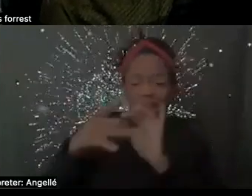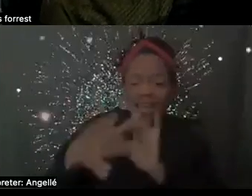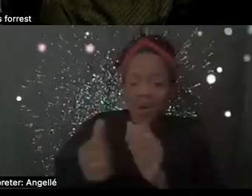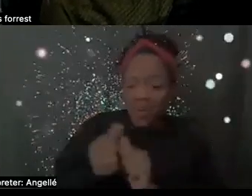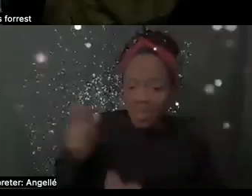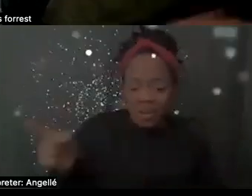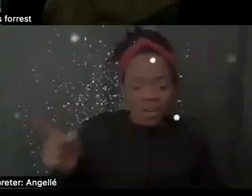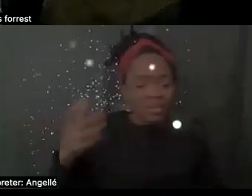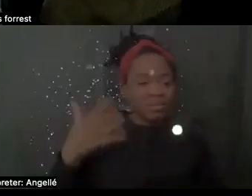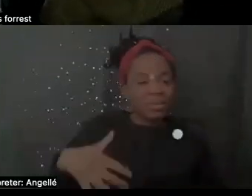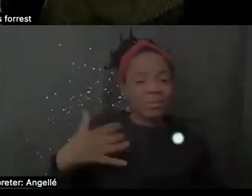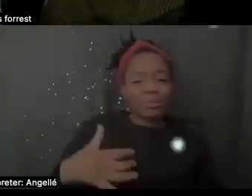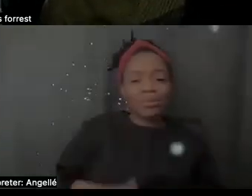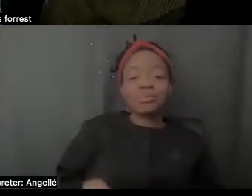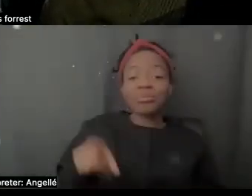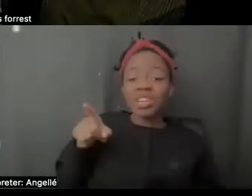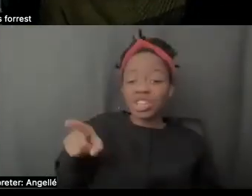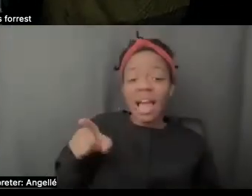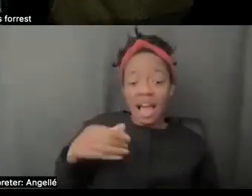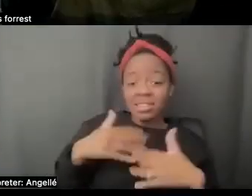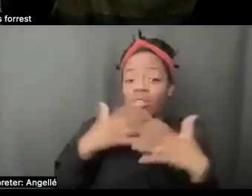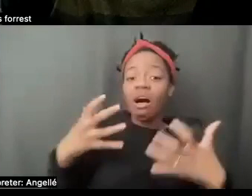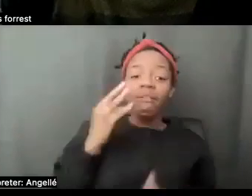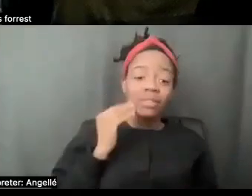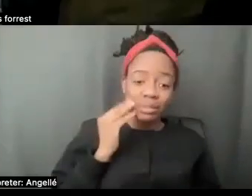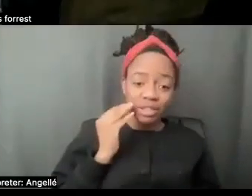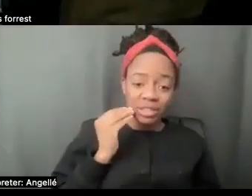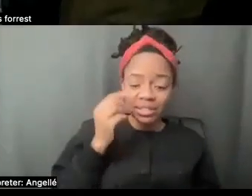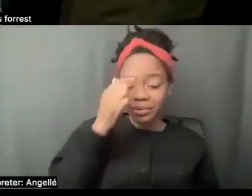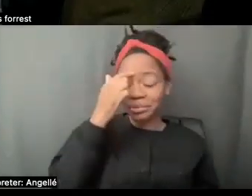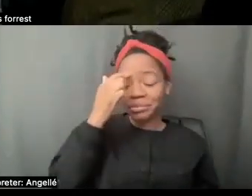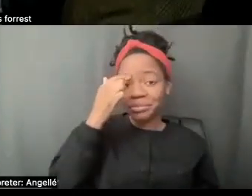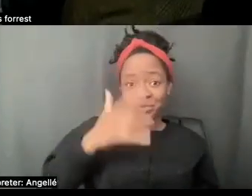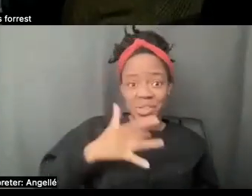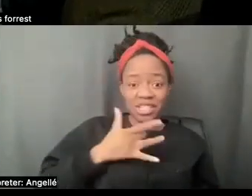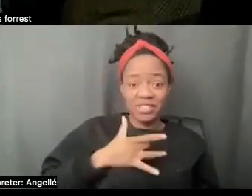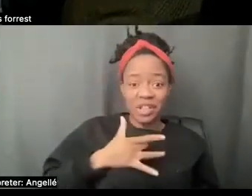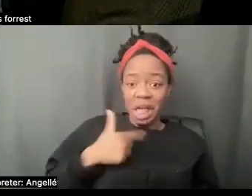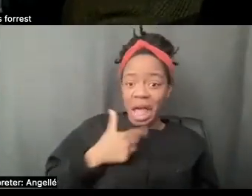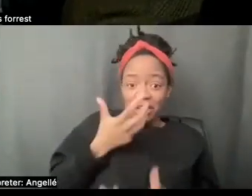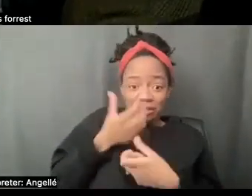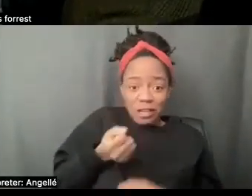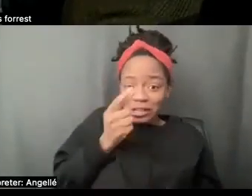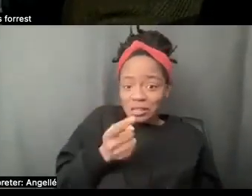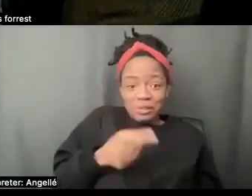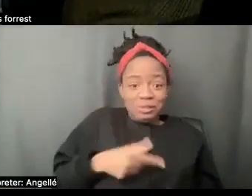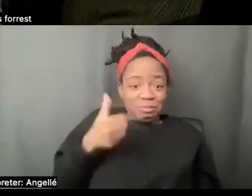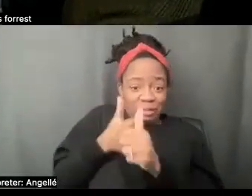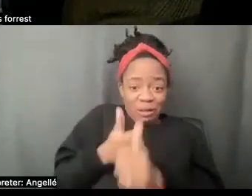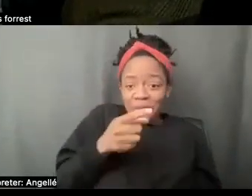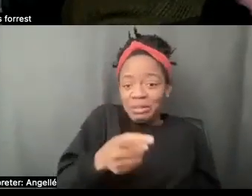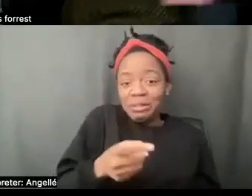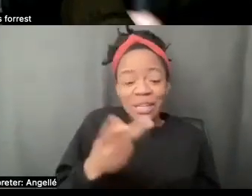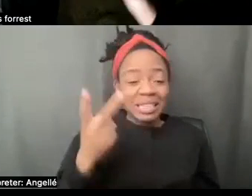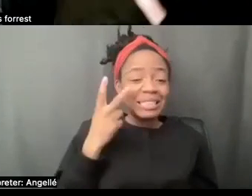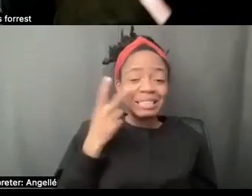And she's way more experienced. So, you know, I just go, all right, I'm trusting you on this one and I'm going to just see